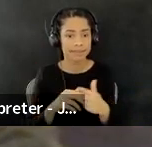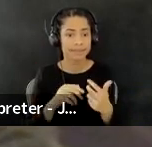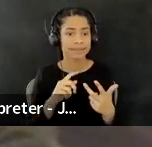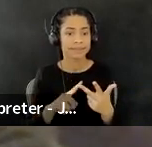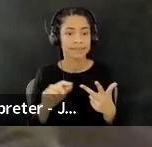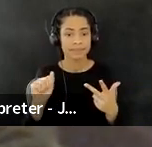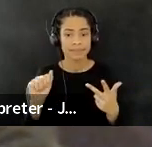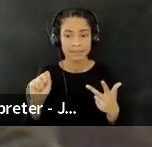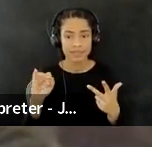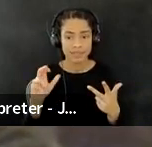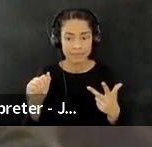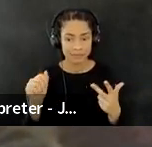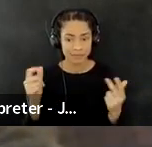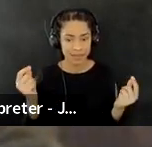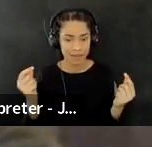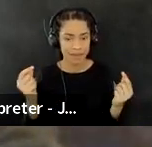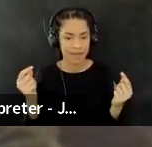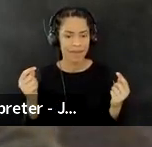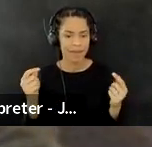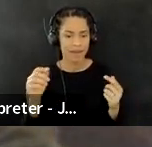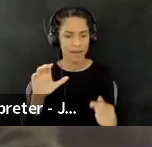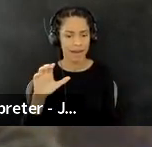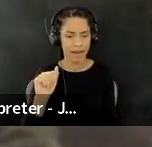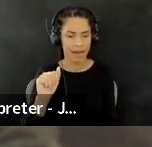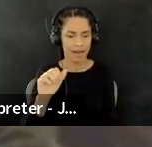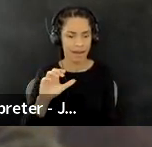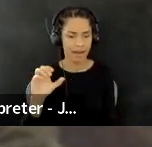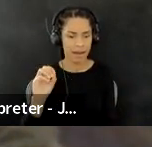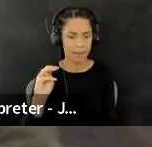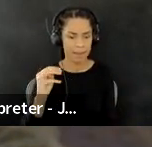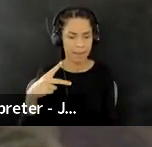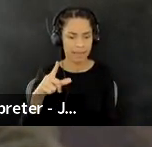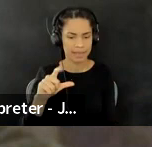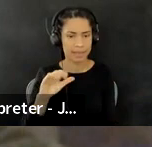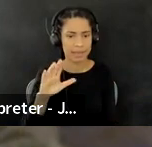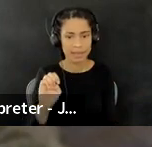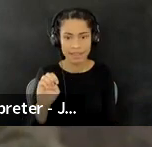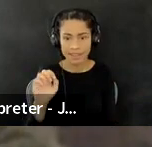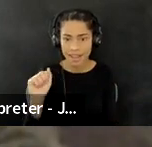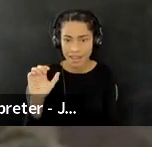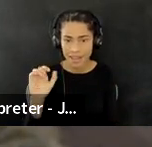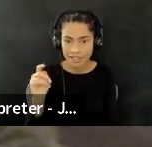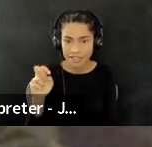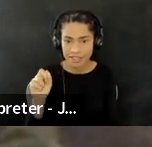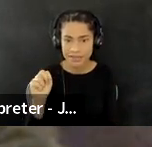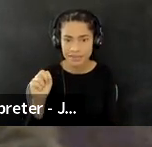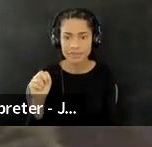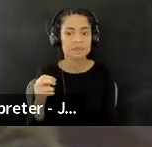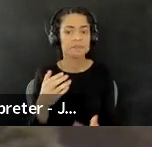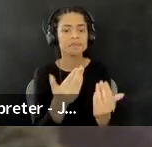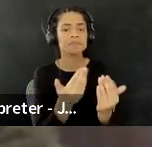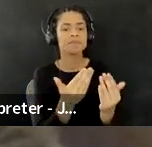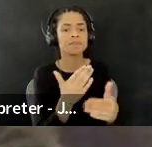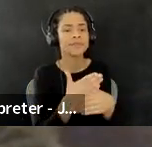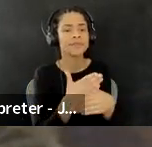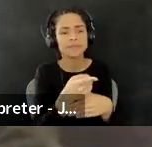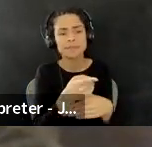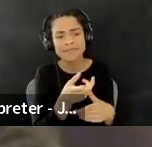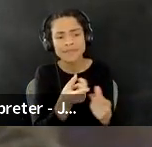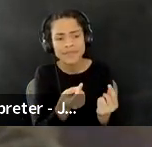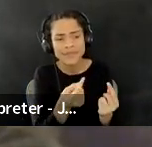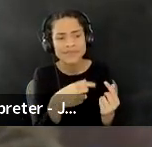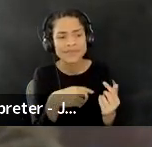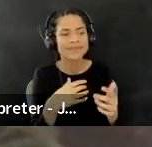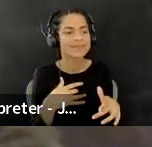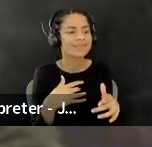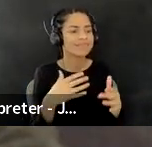accomplice action. Um, but what have, what have, what have you all been, uh, been up to? What are you working on? What was your experience